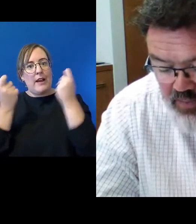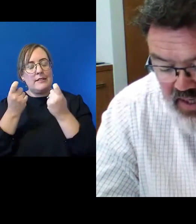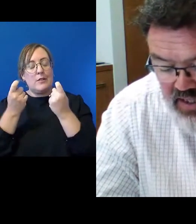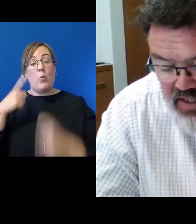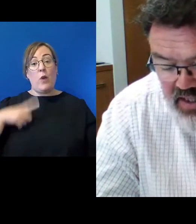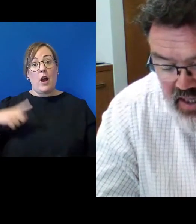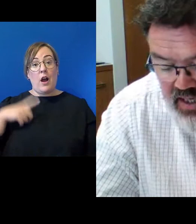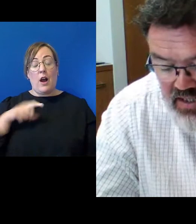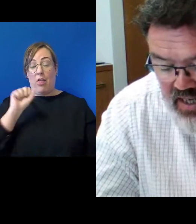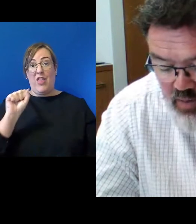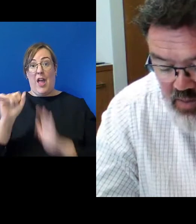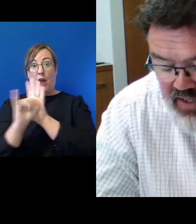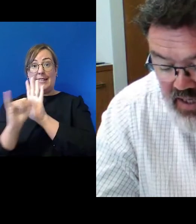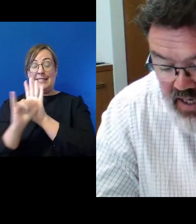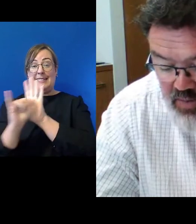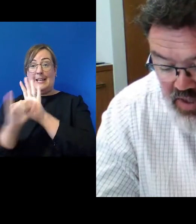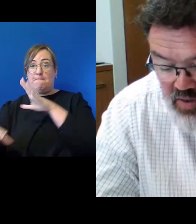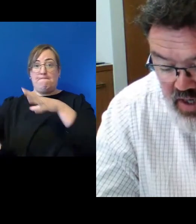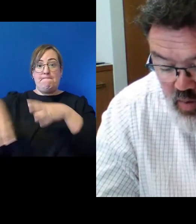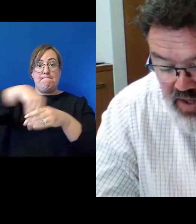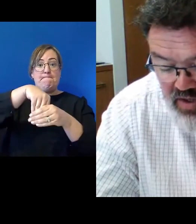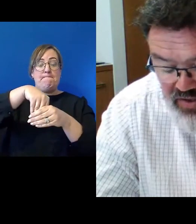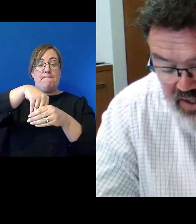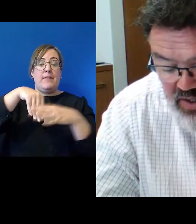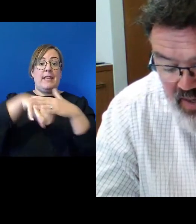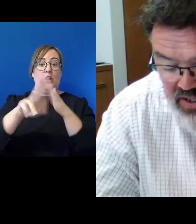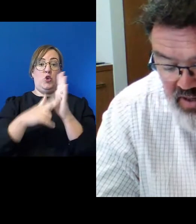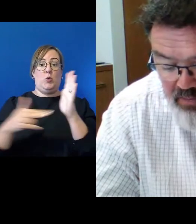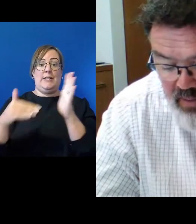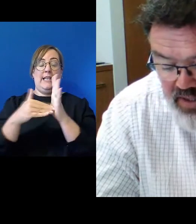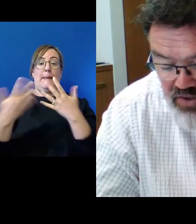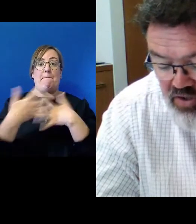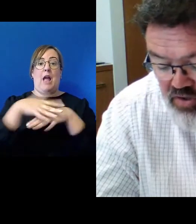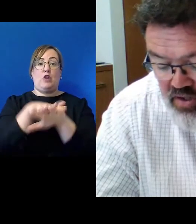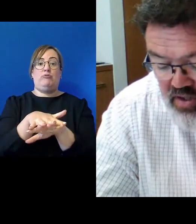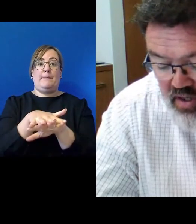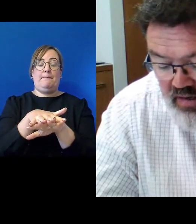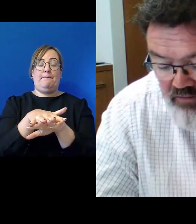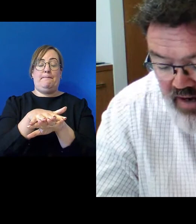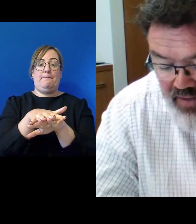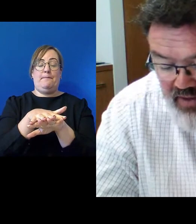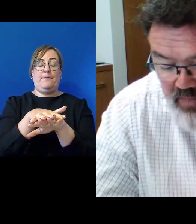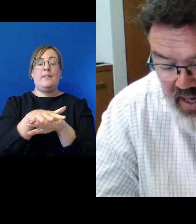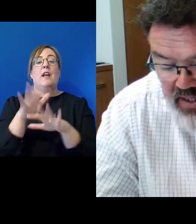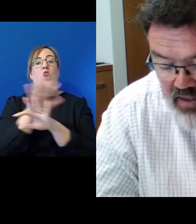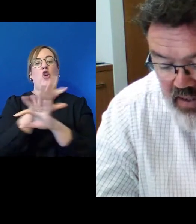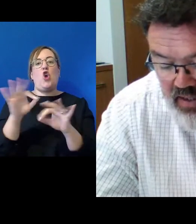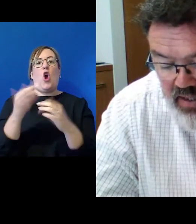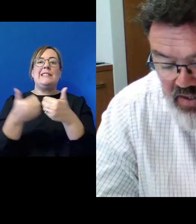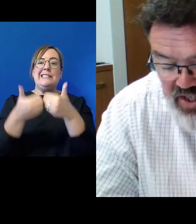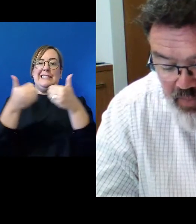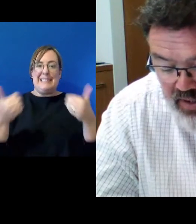their separate identity is now respected and expressed within New Zealand's mainstream public institutions rather than remaining